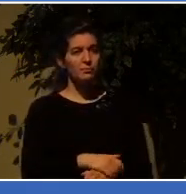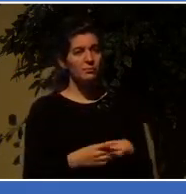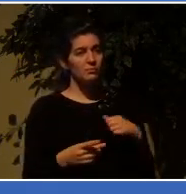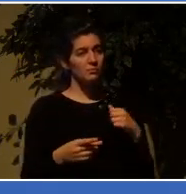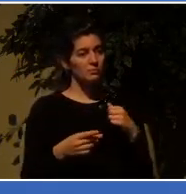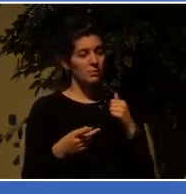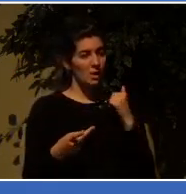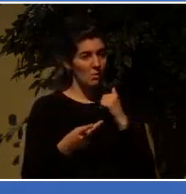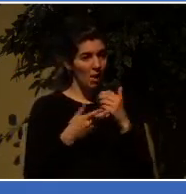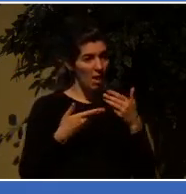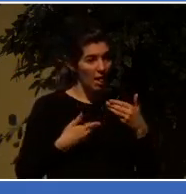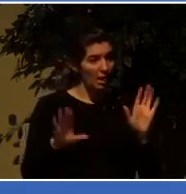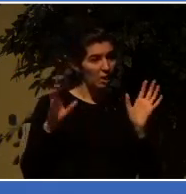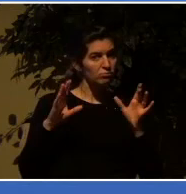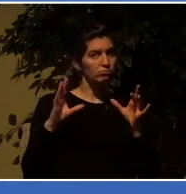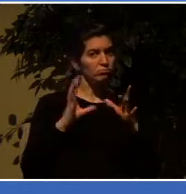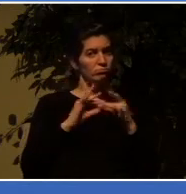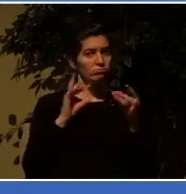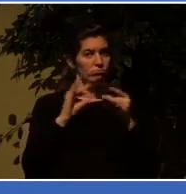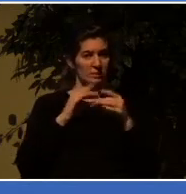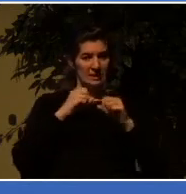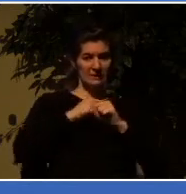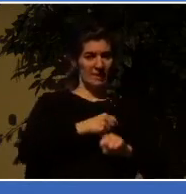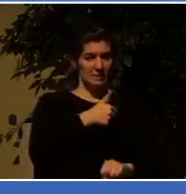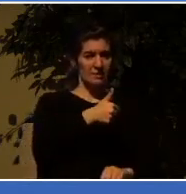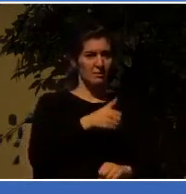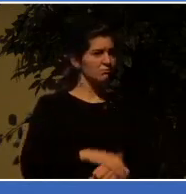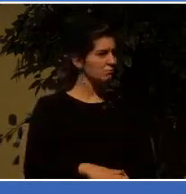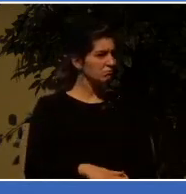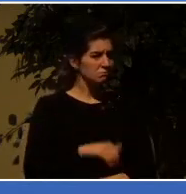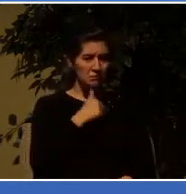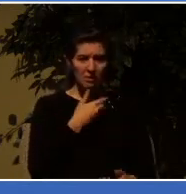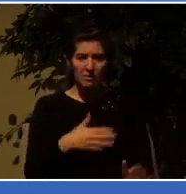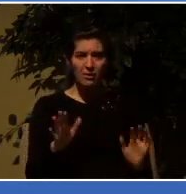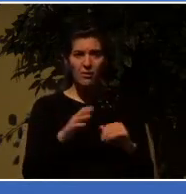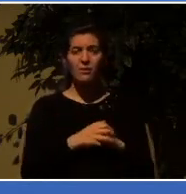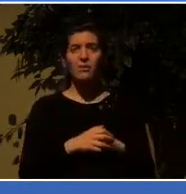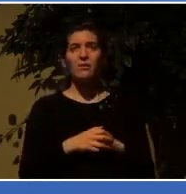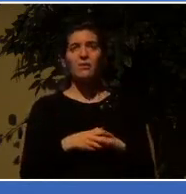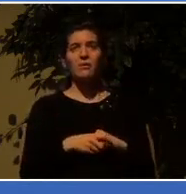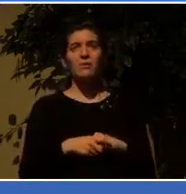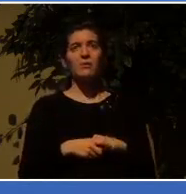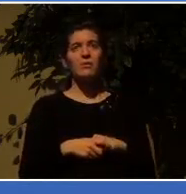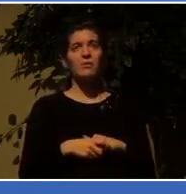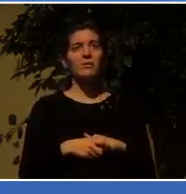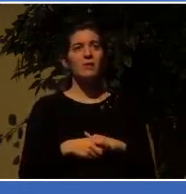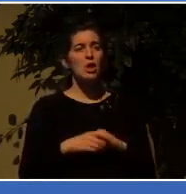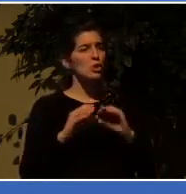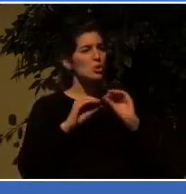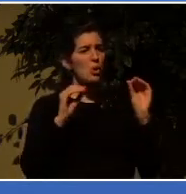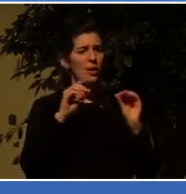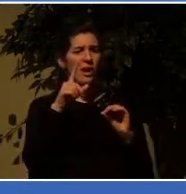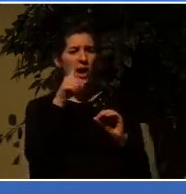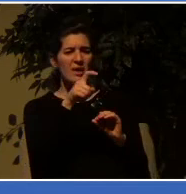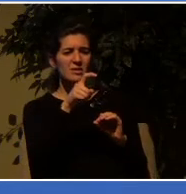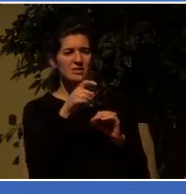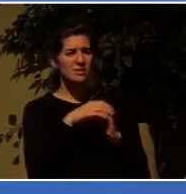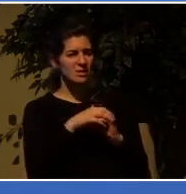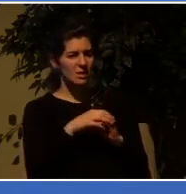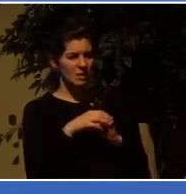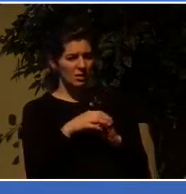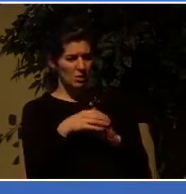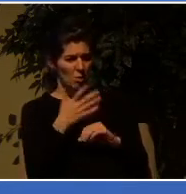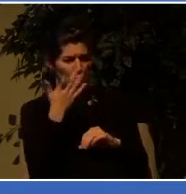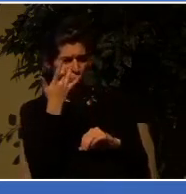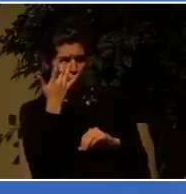in his own name. In fact, people have raised the question, why doesn't Paul object, as he does later